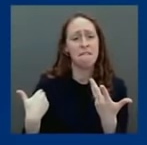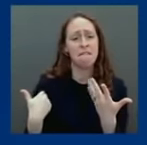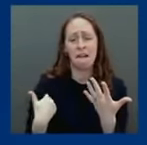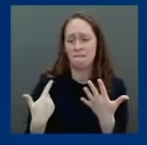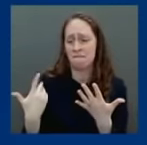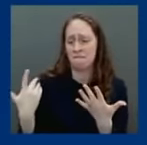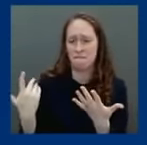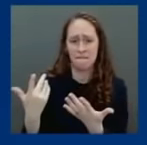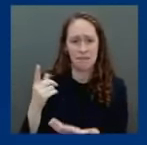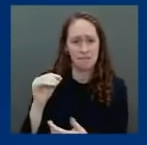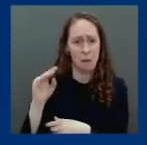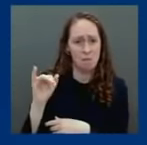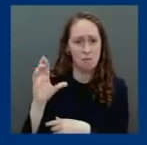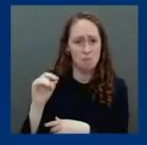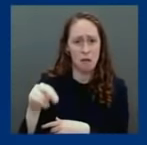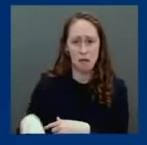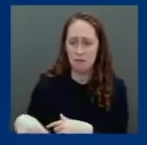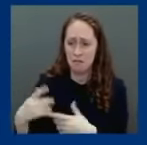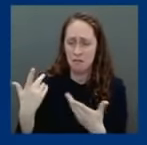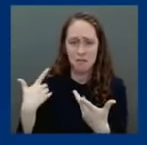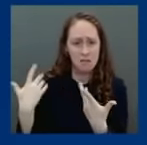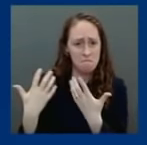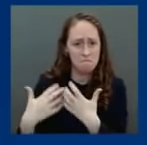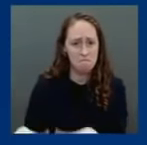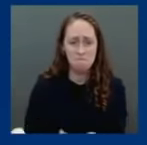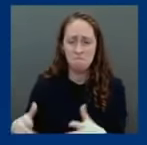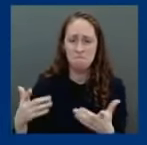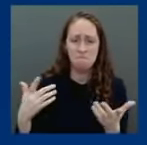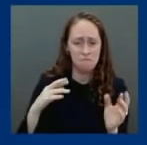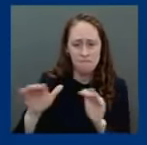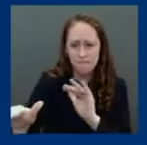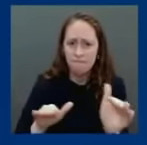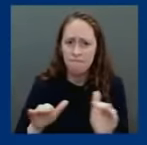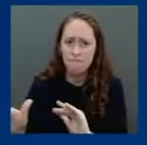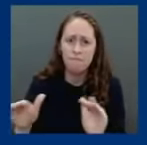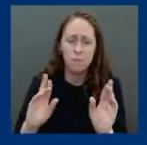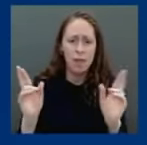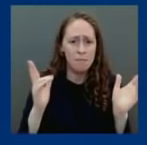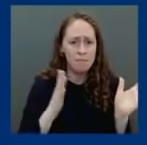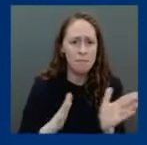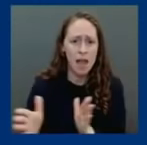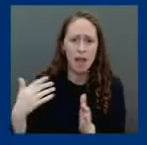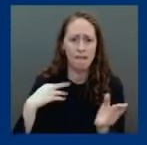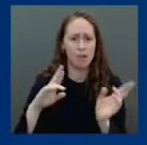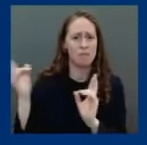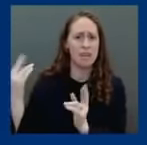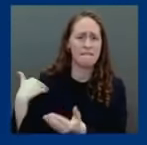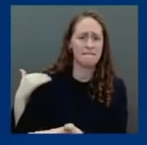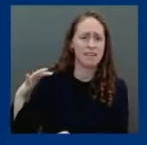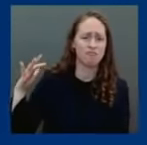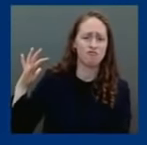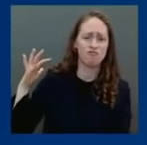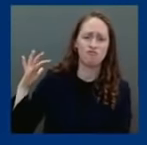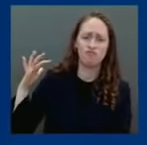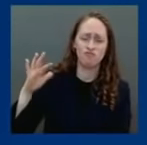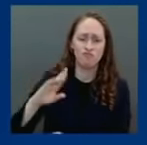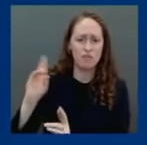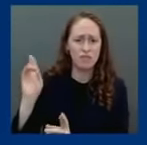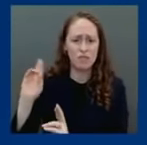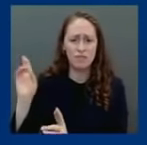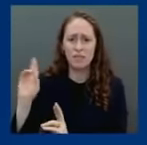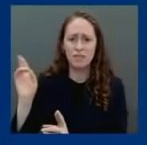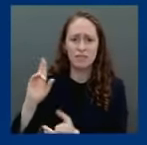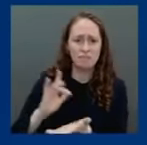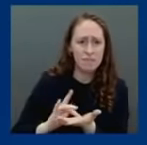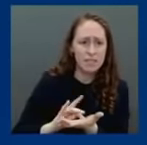We have boosters for all Americans. We've secured 20 million doses of the highly effective Pfizer pill. We've